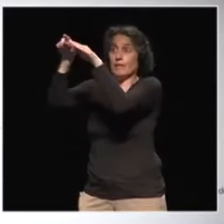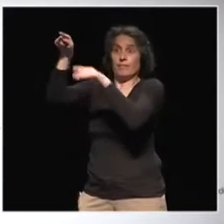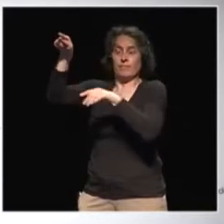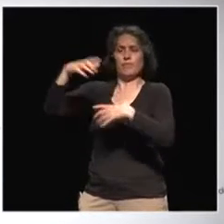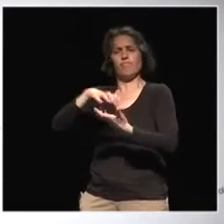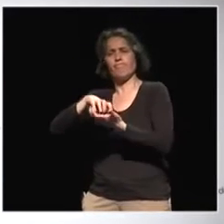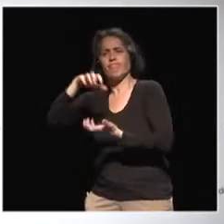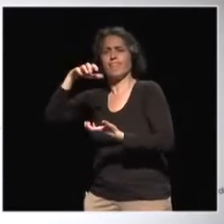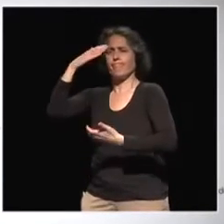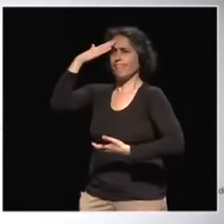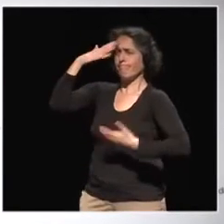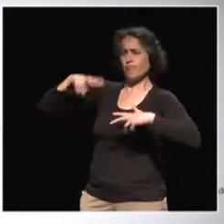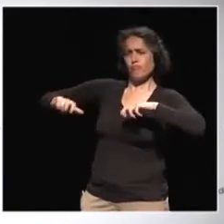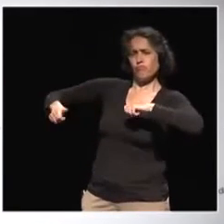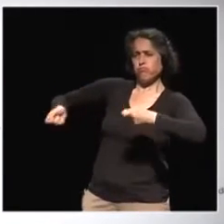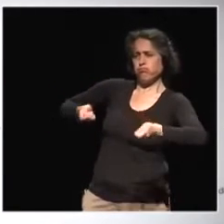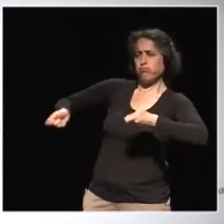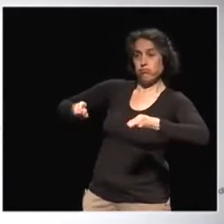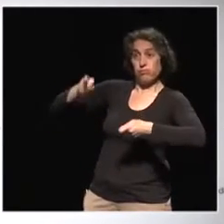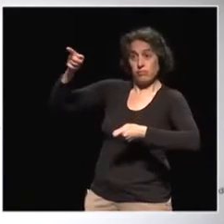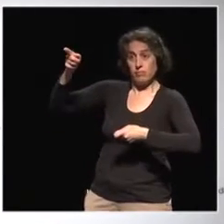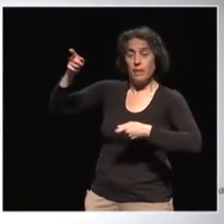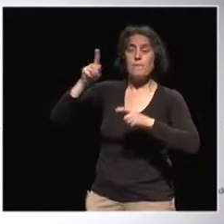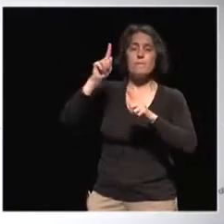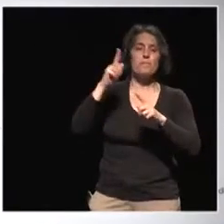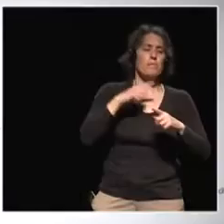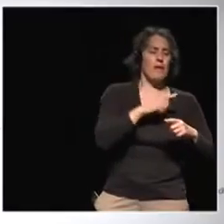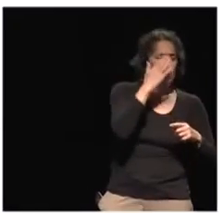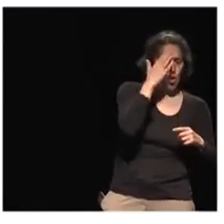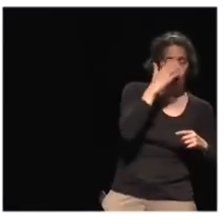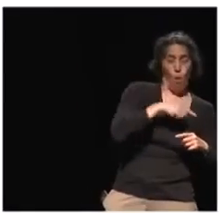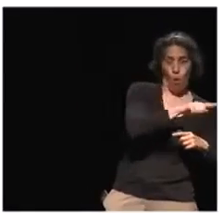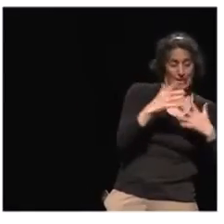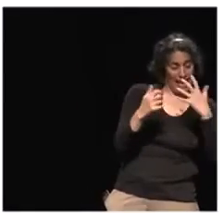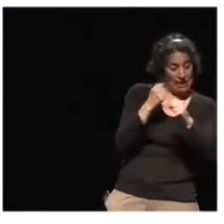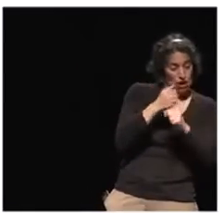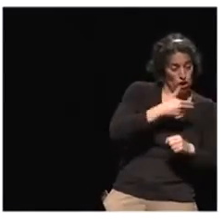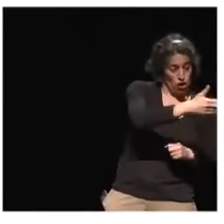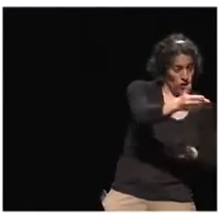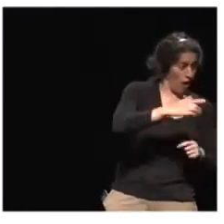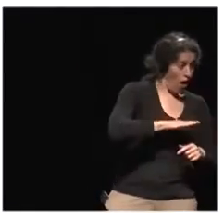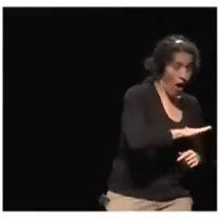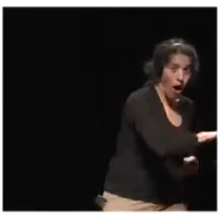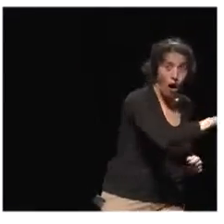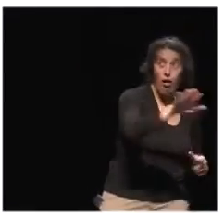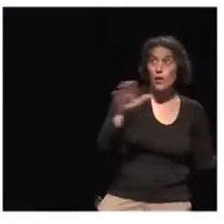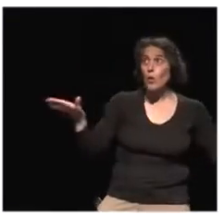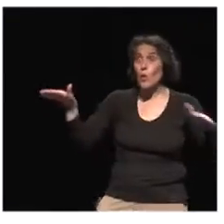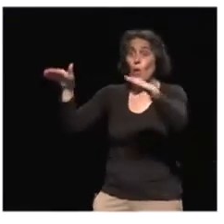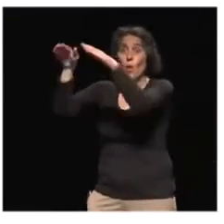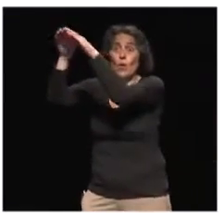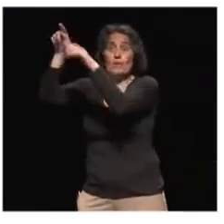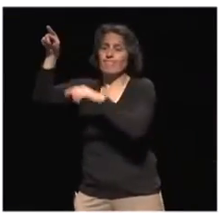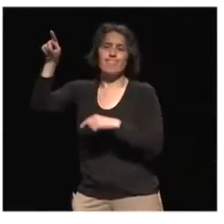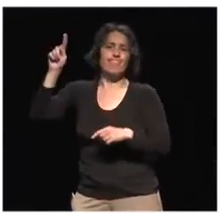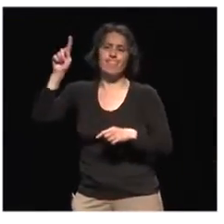maintain that minimum state. It's called a maxim, maximizing the minimum, make sure that you have that. So